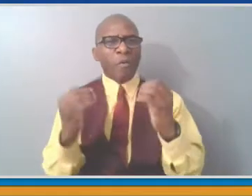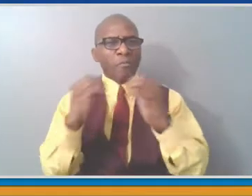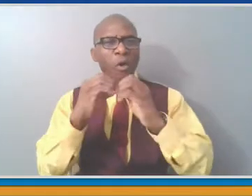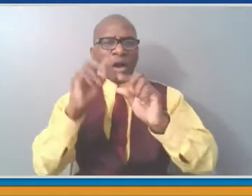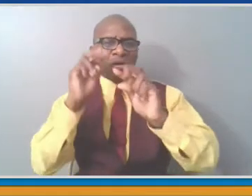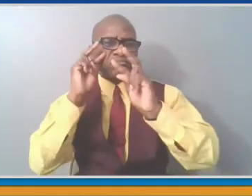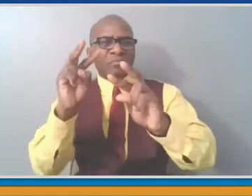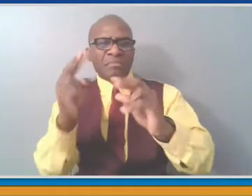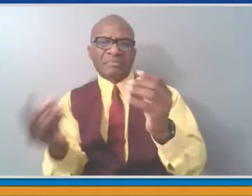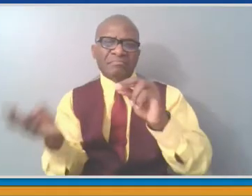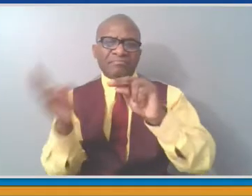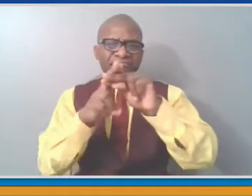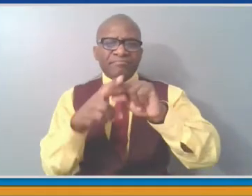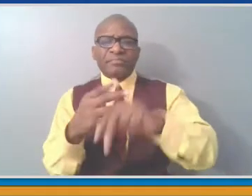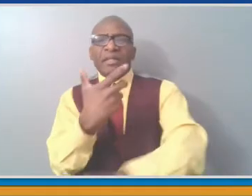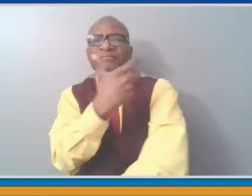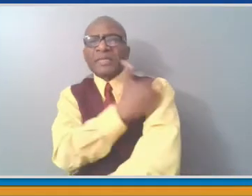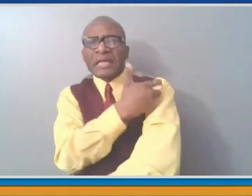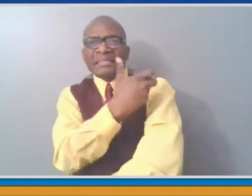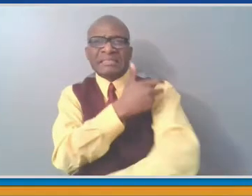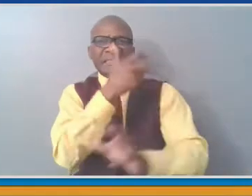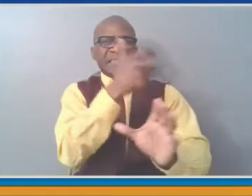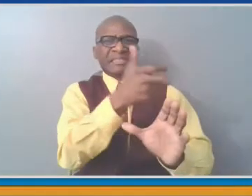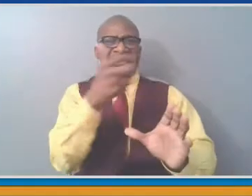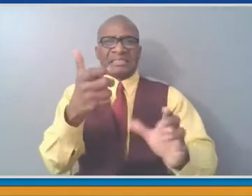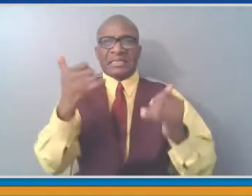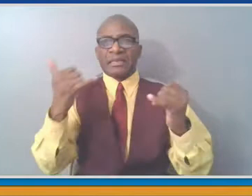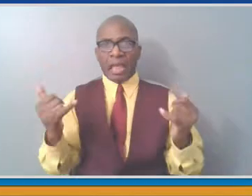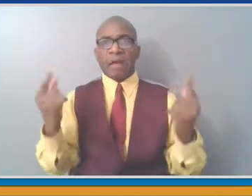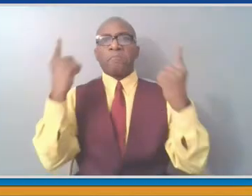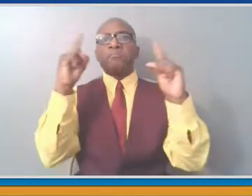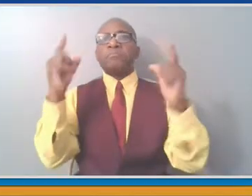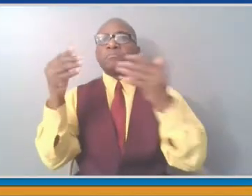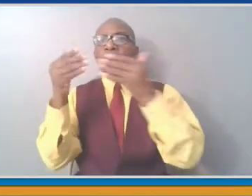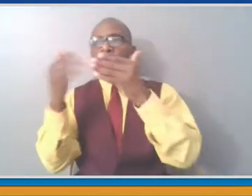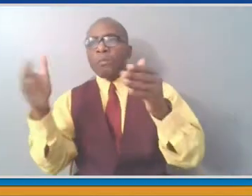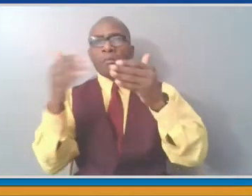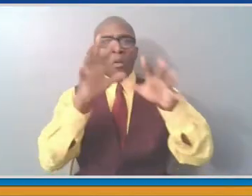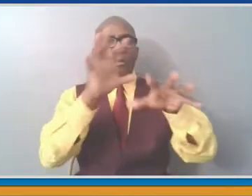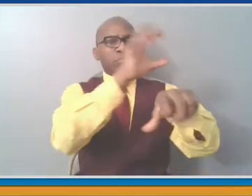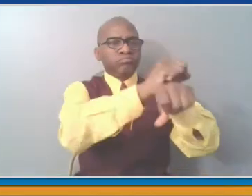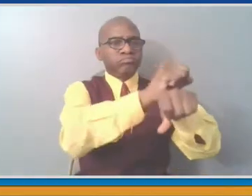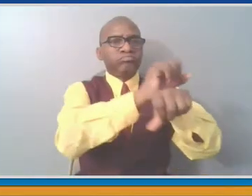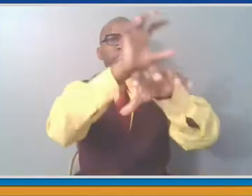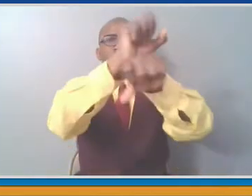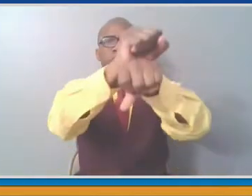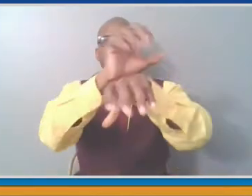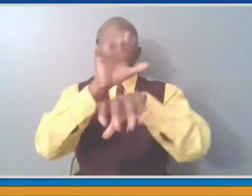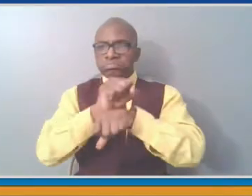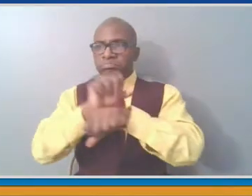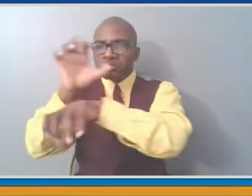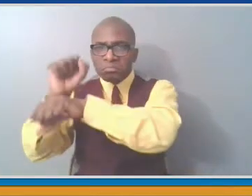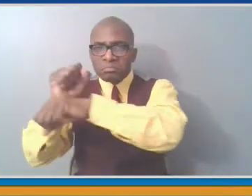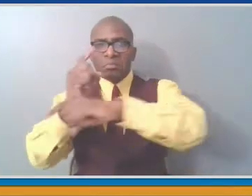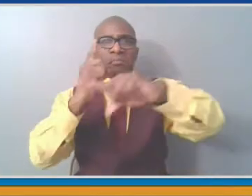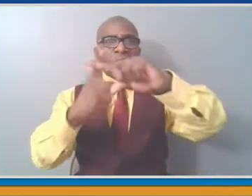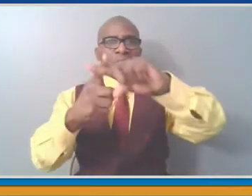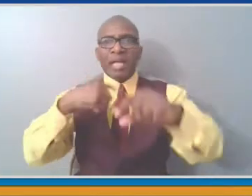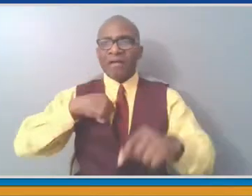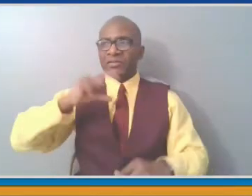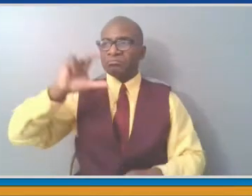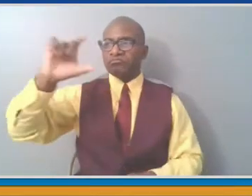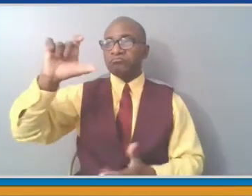Westchester County. According to New York State statistics, 32 percent of all people in Westchester County have been fully vaccinated